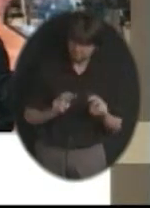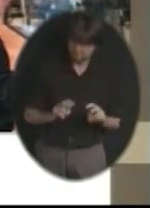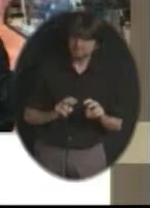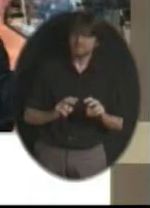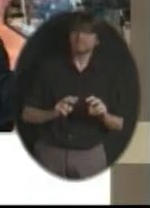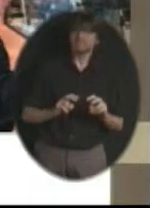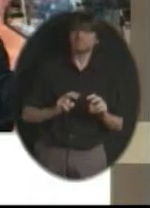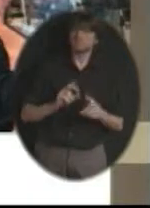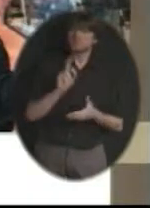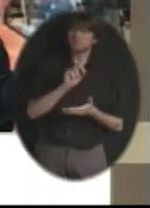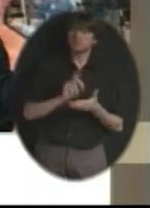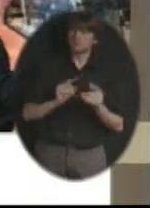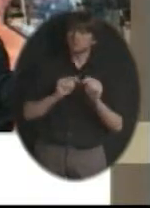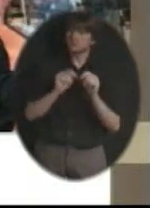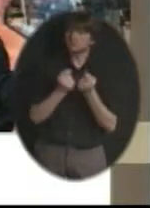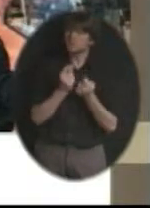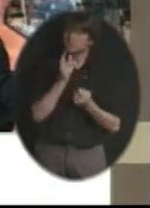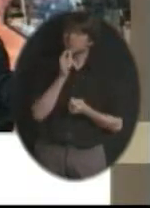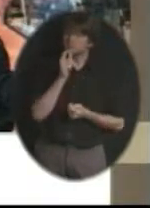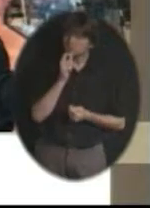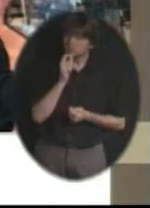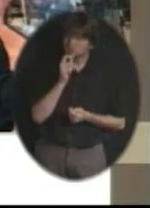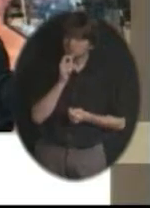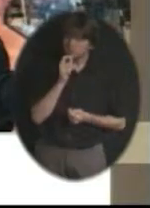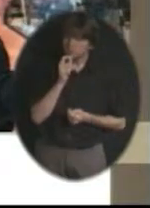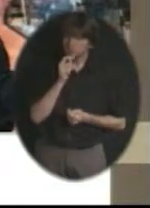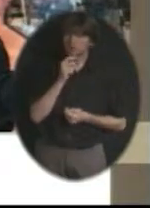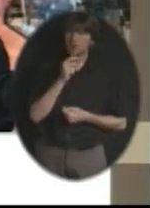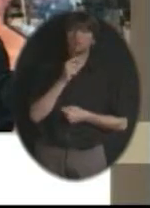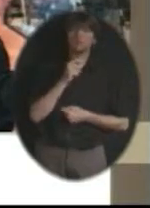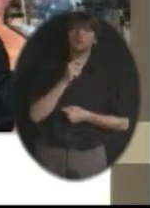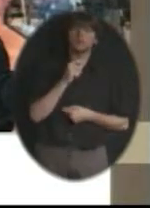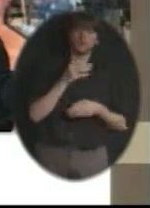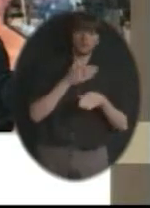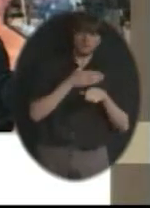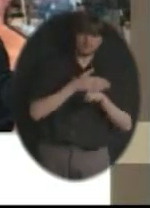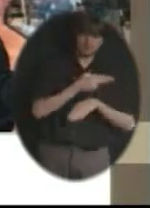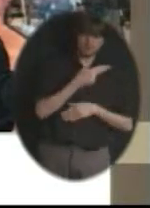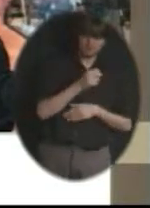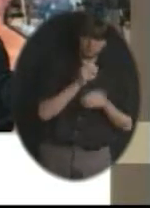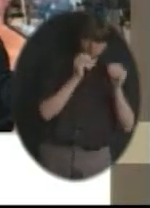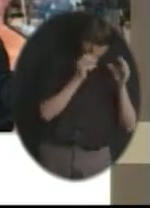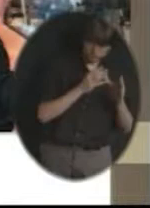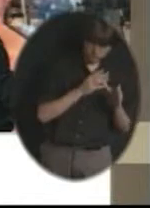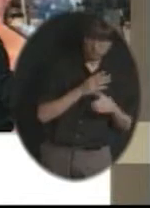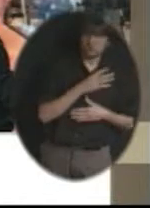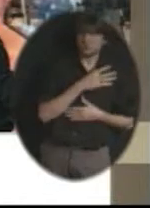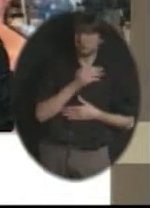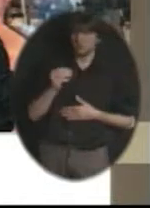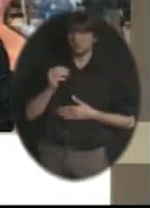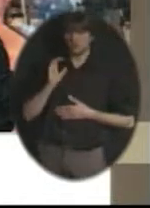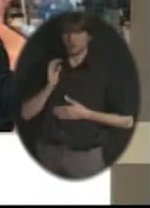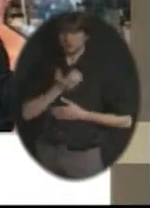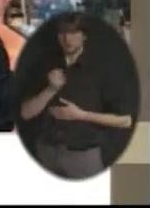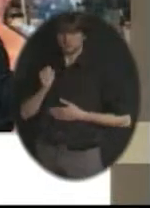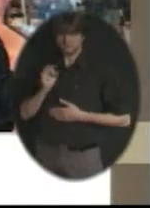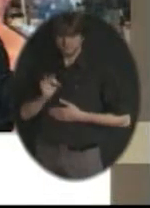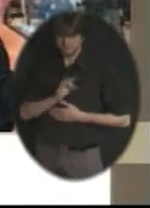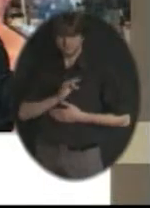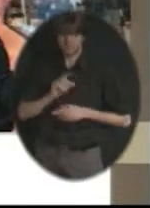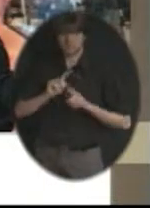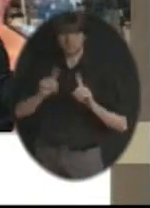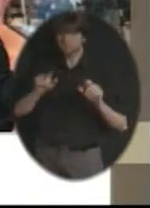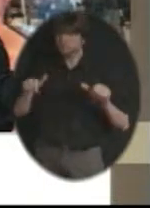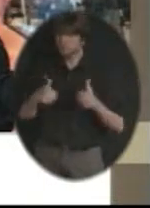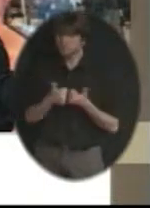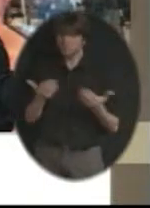consisted of post-secondary as well as business and industry folks and our staff. But we were challenged to be innovative.